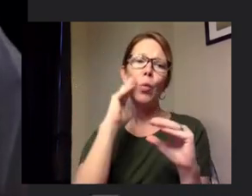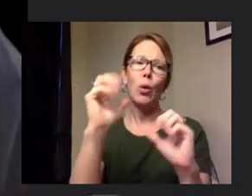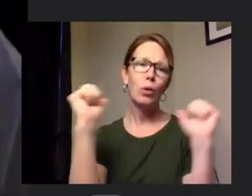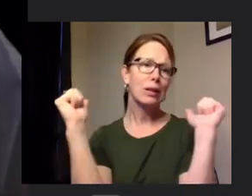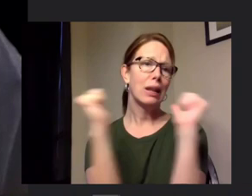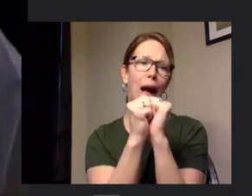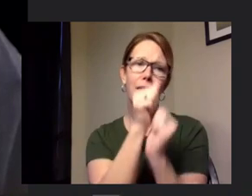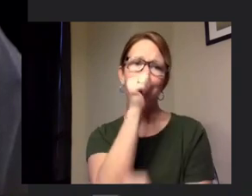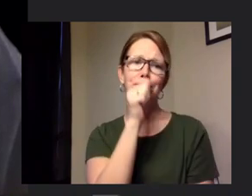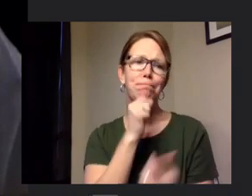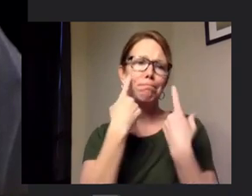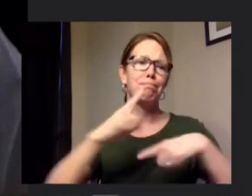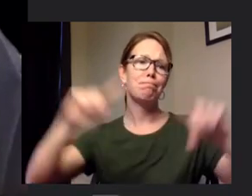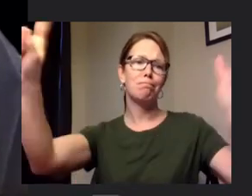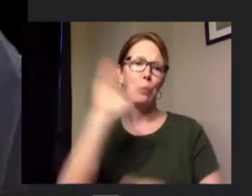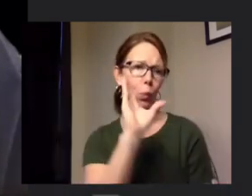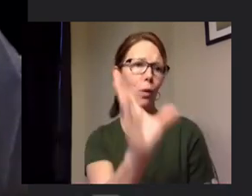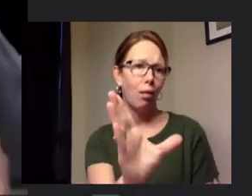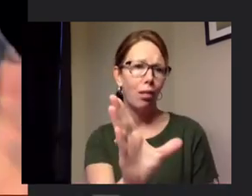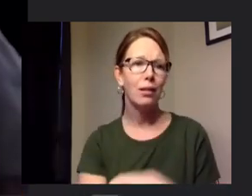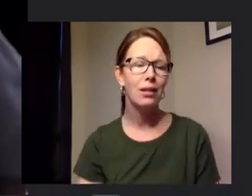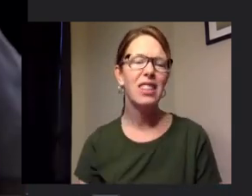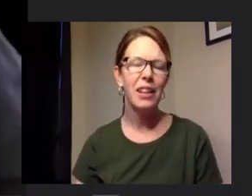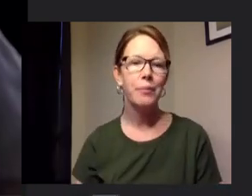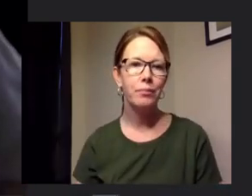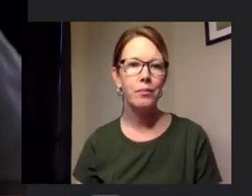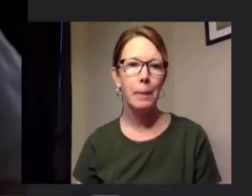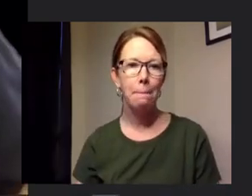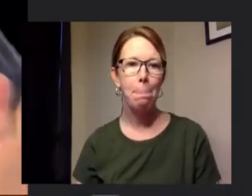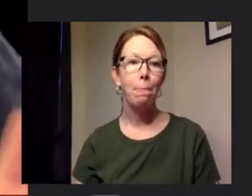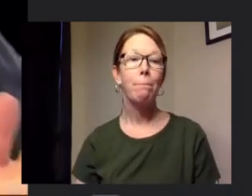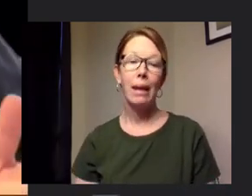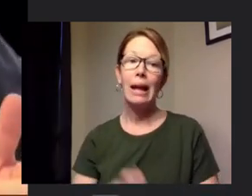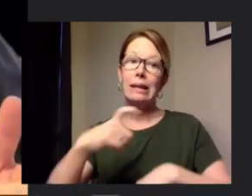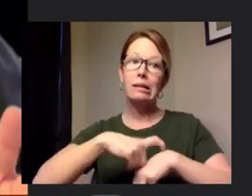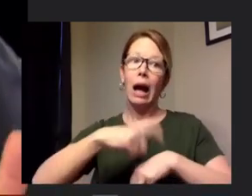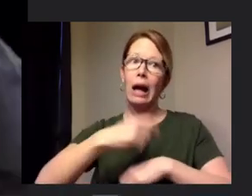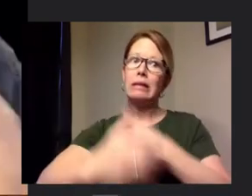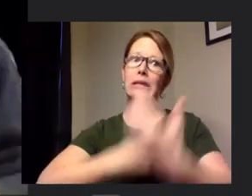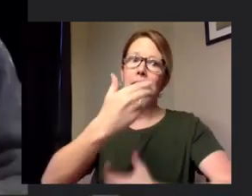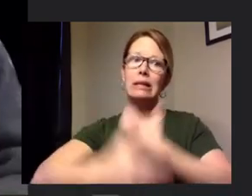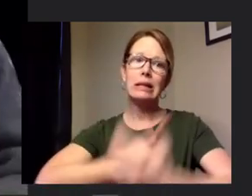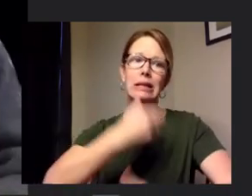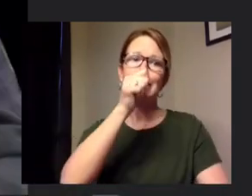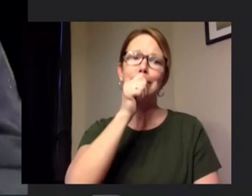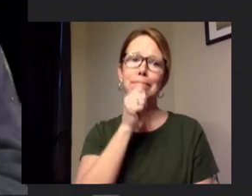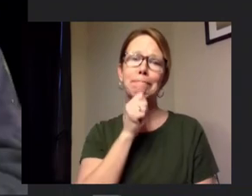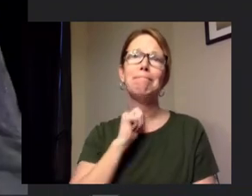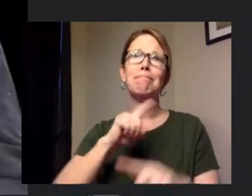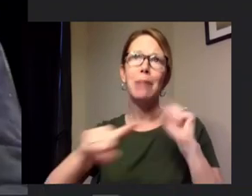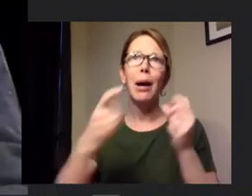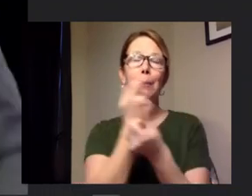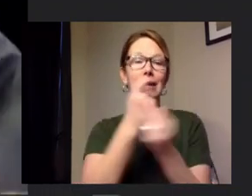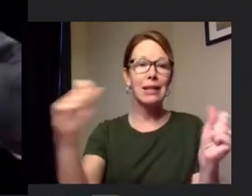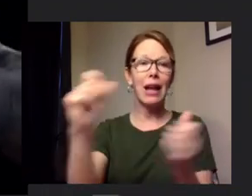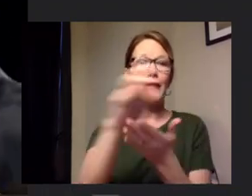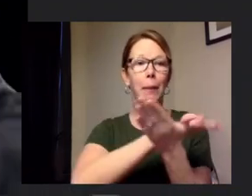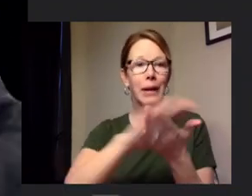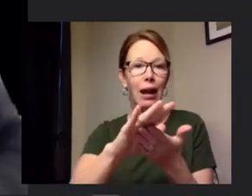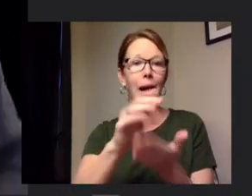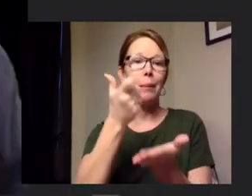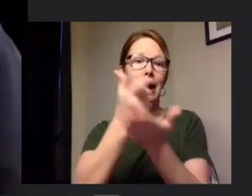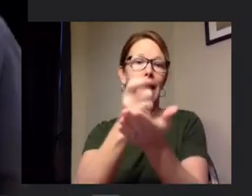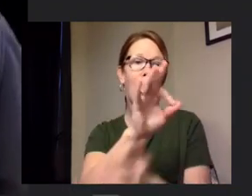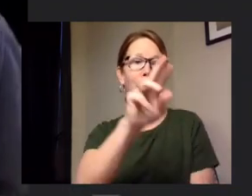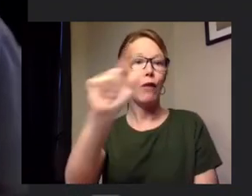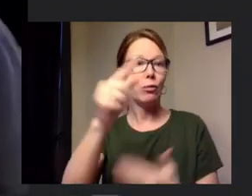all of us um might take some time but we'll get there so be safe be kind be helpful back to